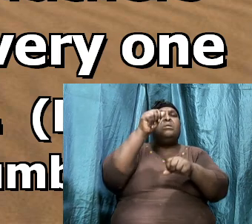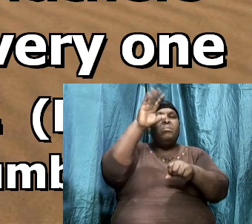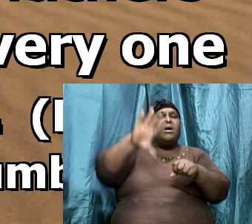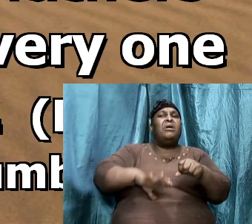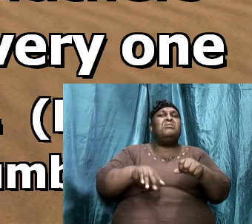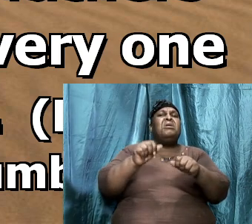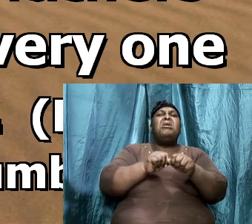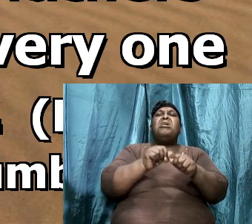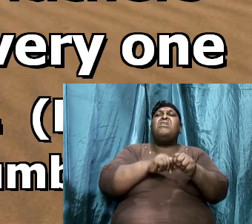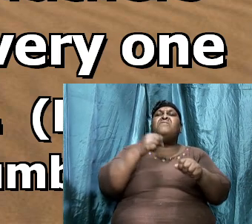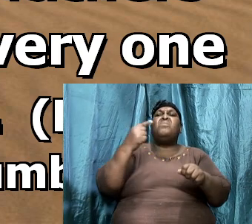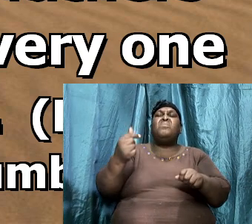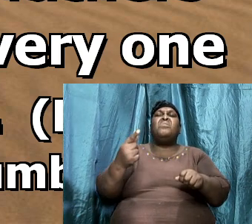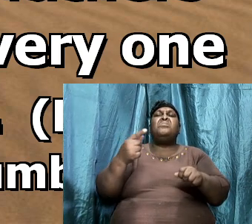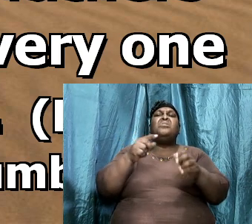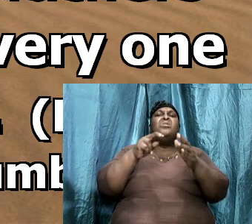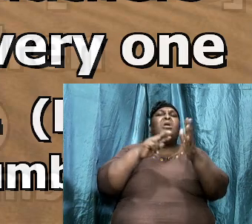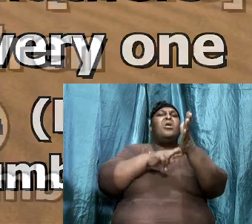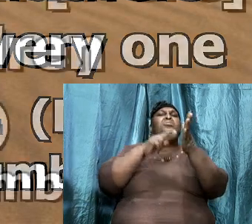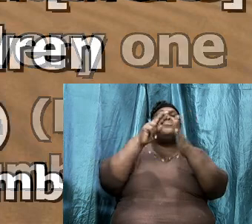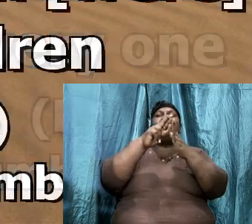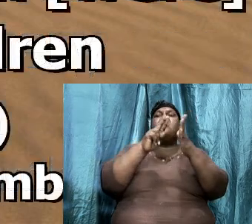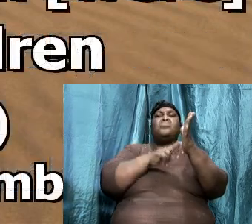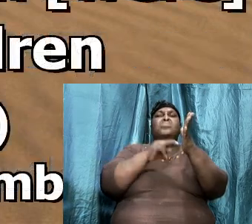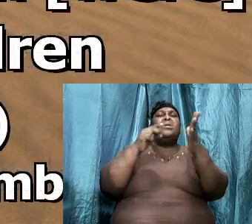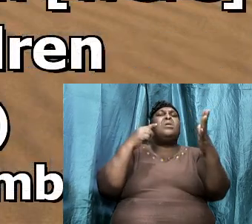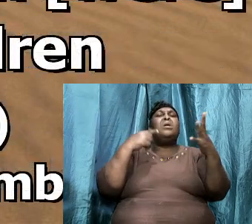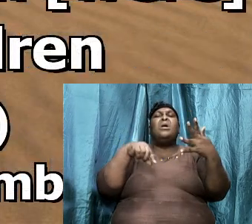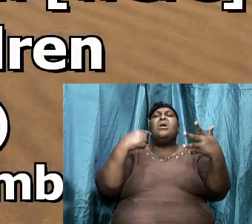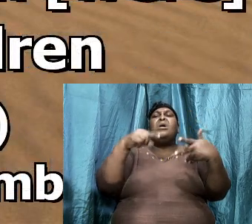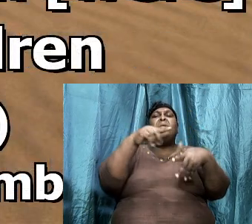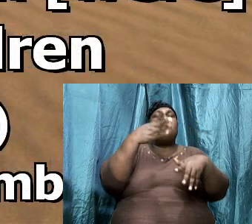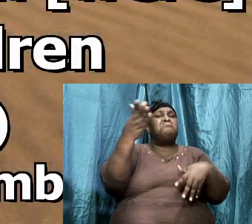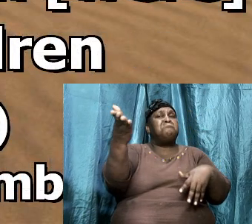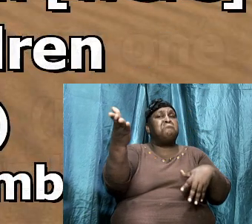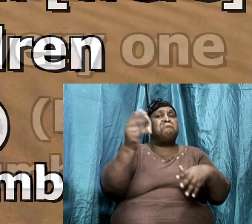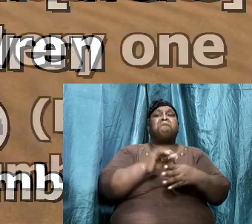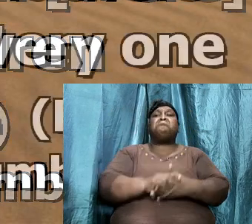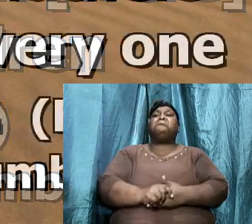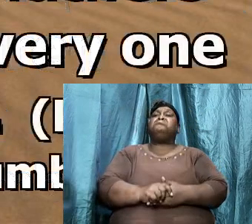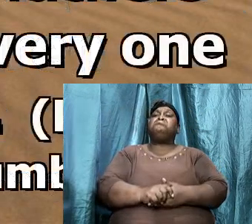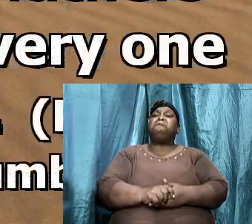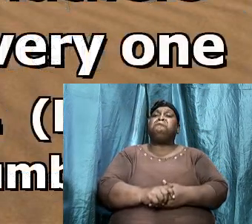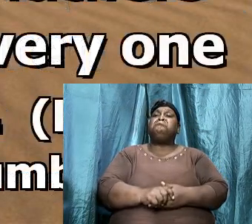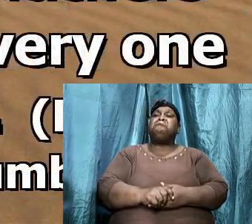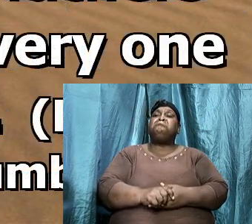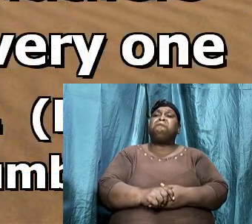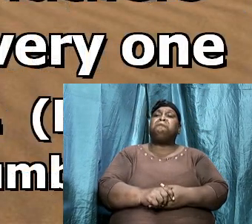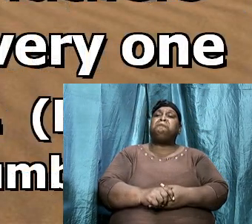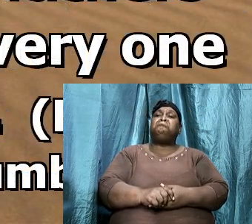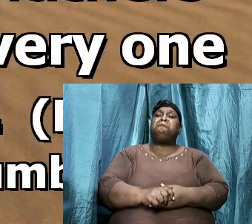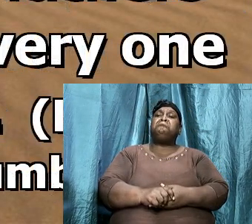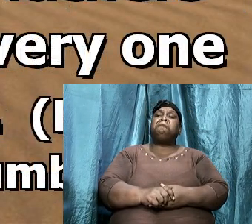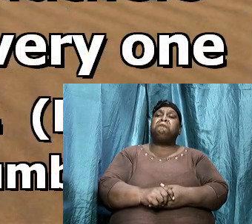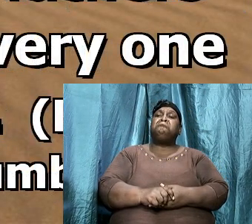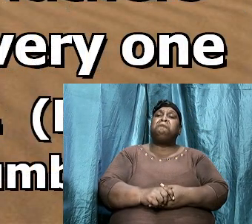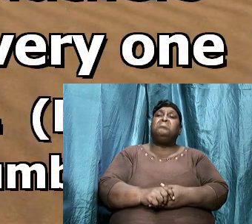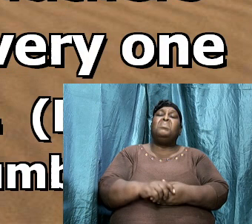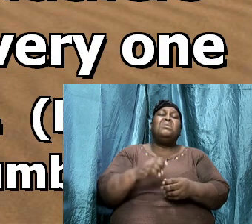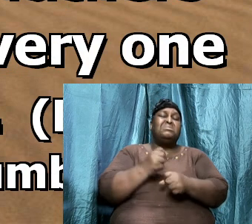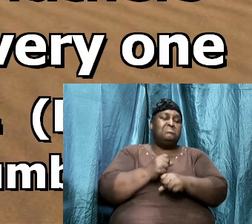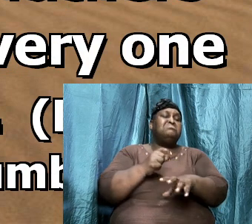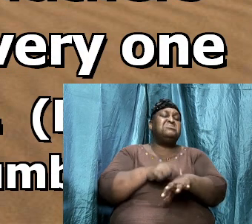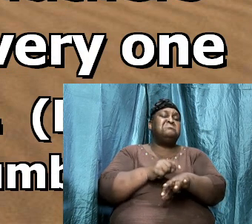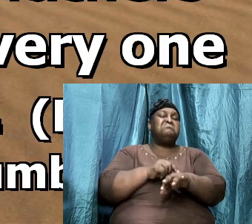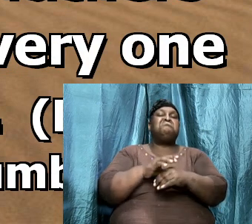among them. So, I want to just, we're doing the introduction, know. But, let me just take my time here.